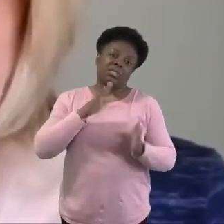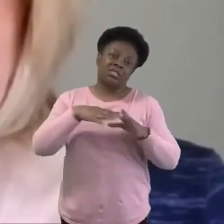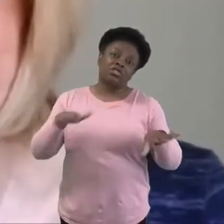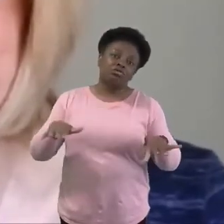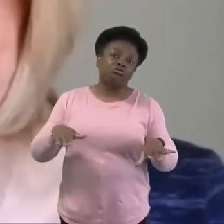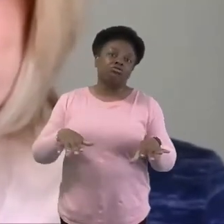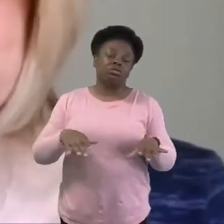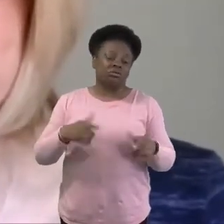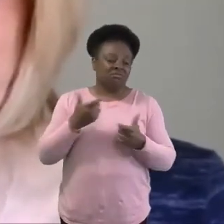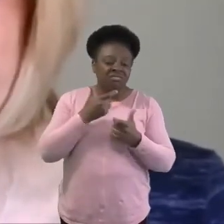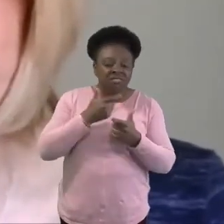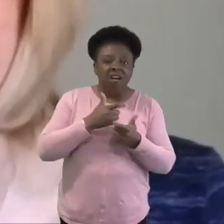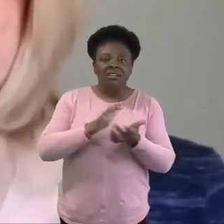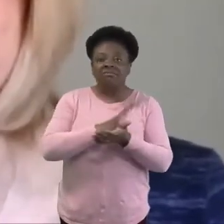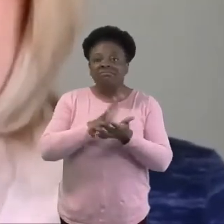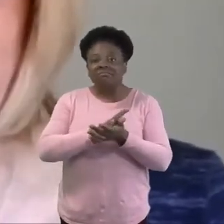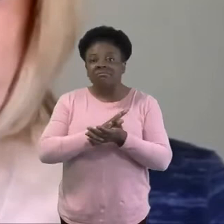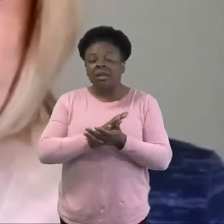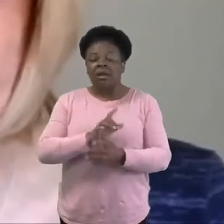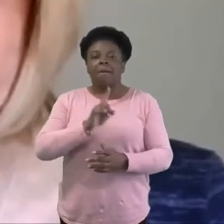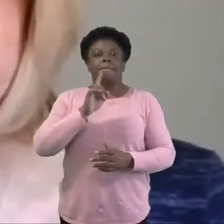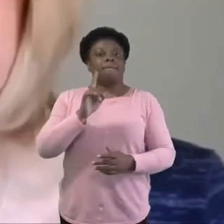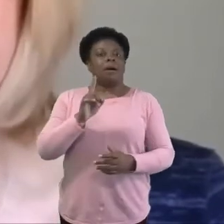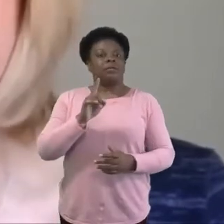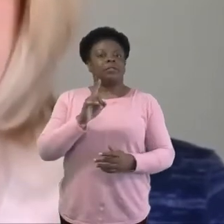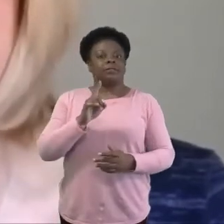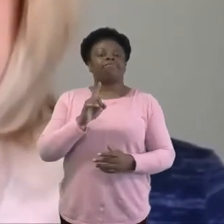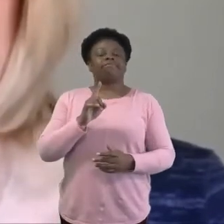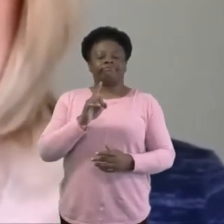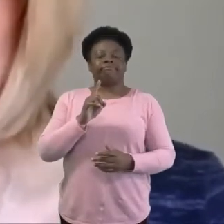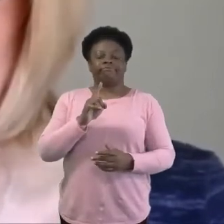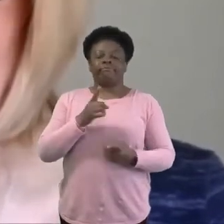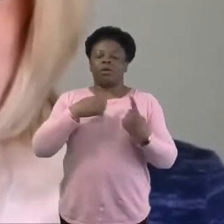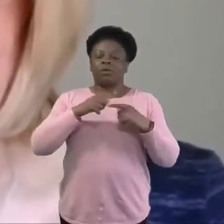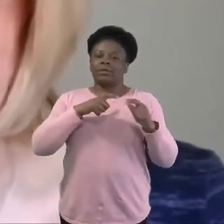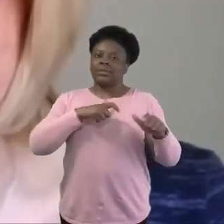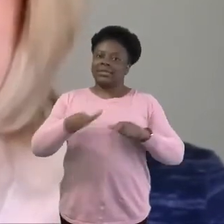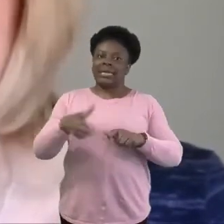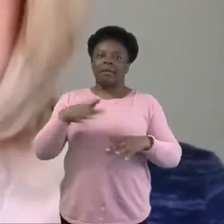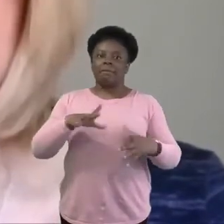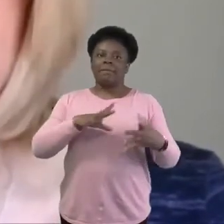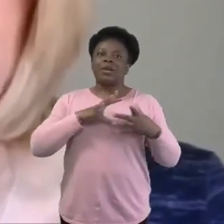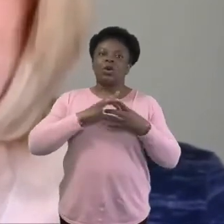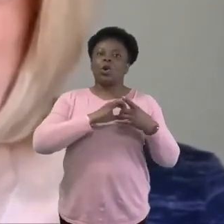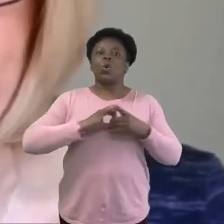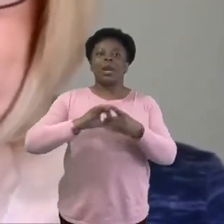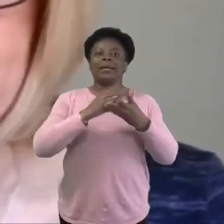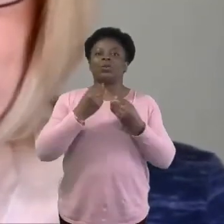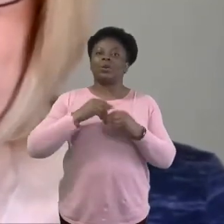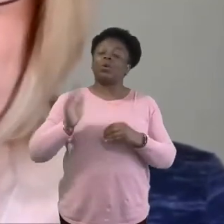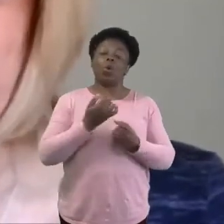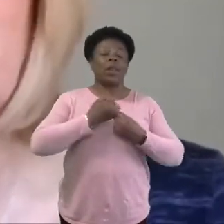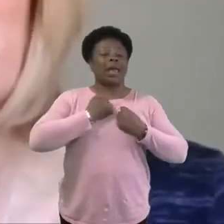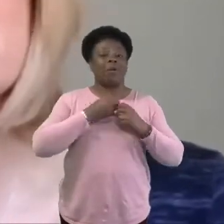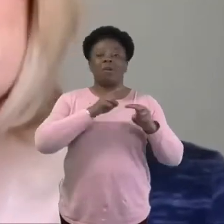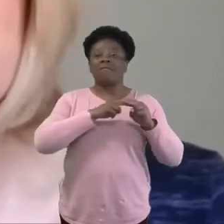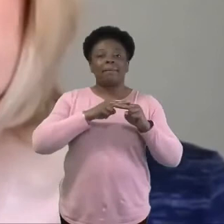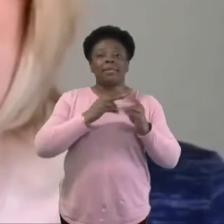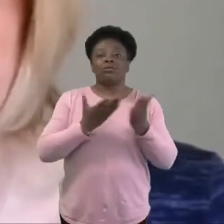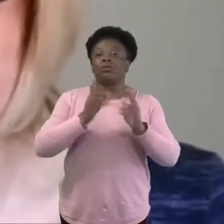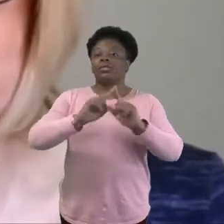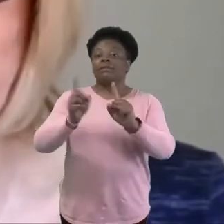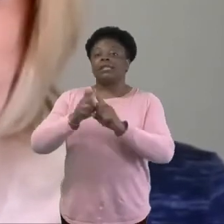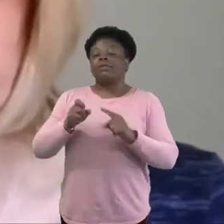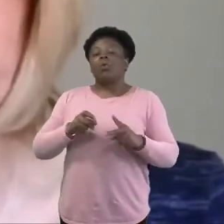most wonderful things is that despite this, we've been able to keep connected with all our families in lots of different ways and